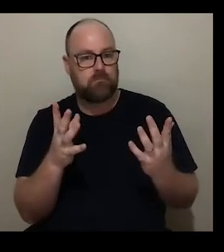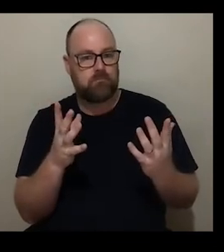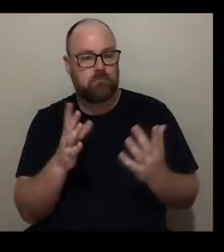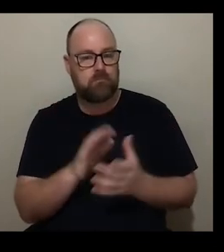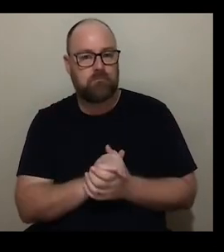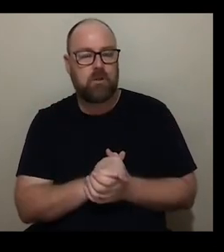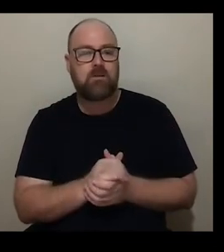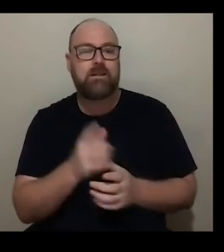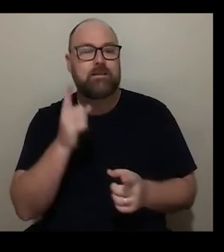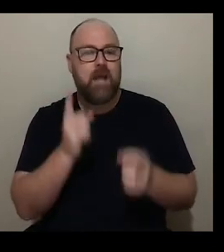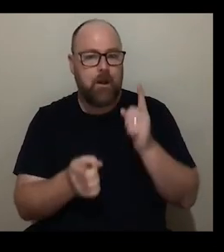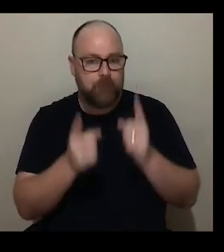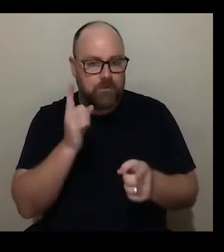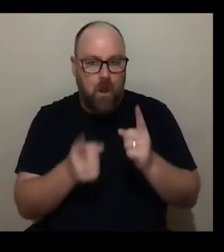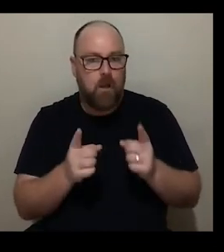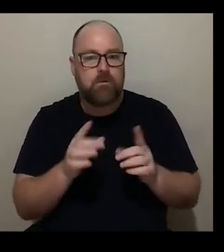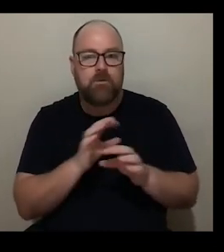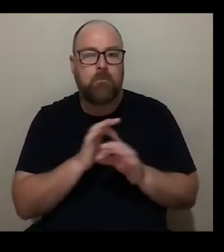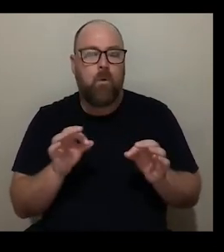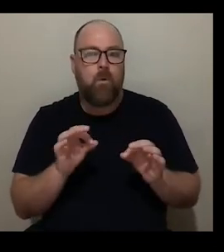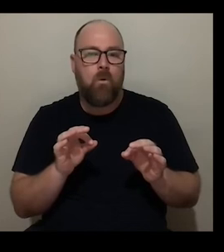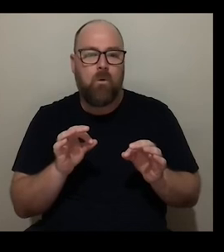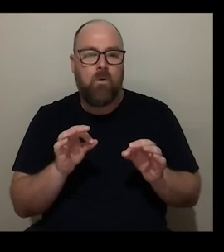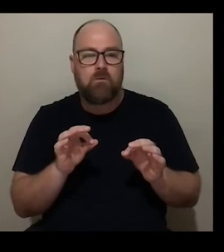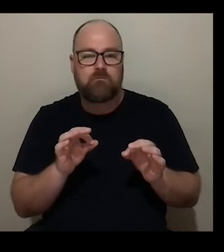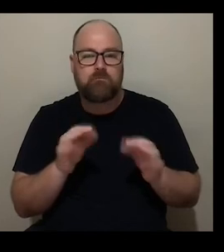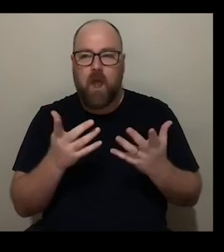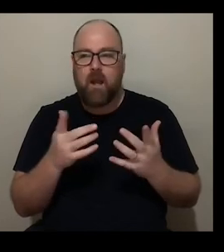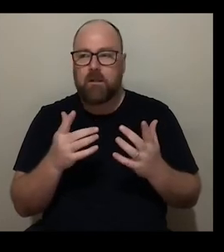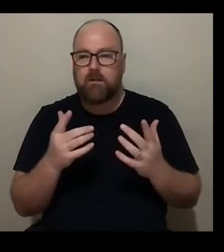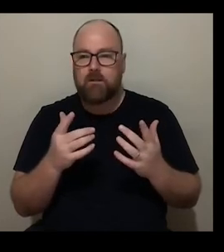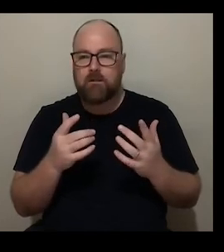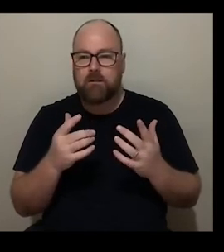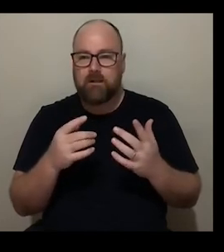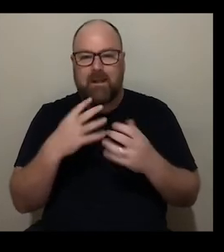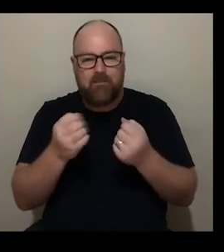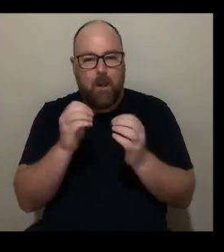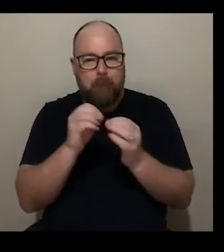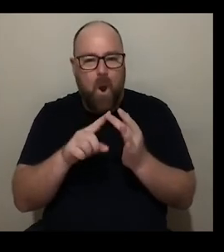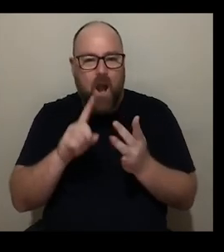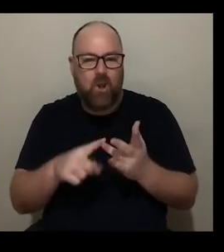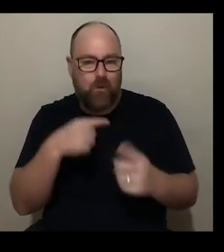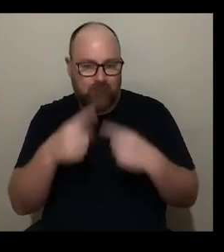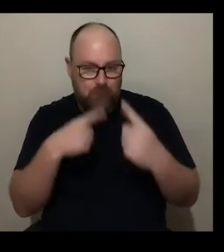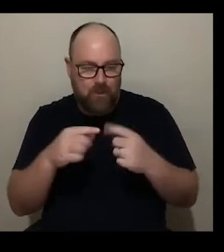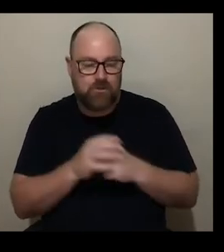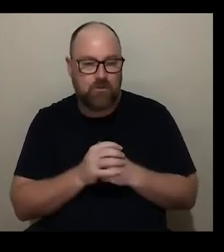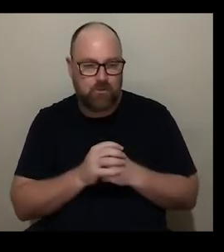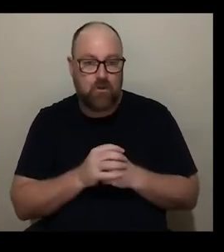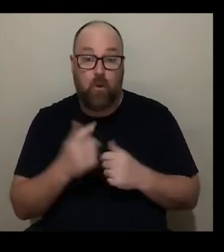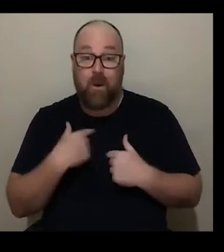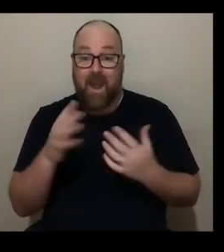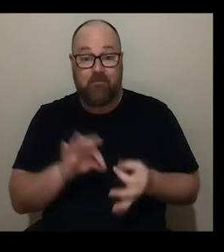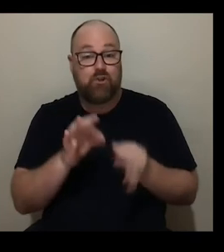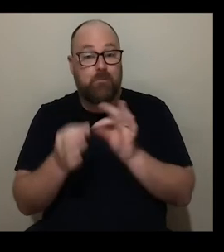work but sometimes it's more evident in perhaps biographical information about the artist so we have an interpretational team